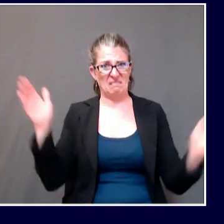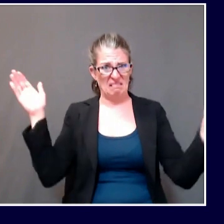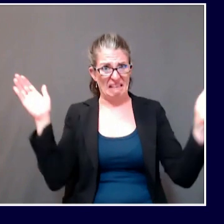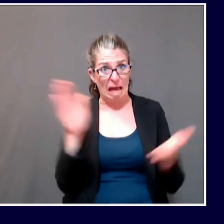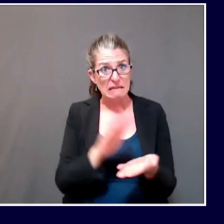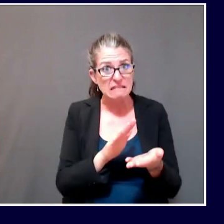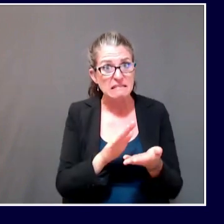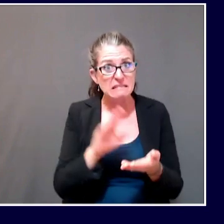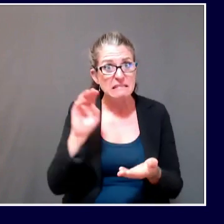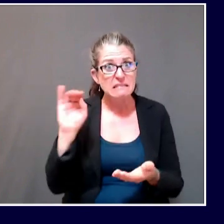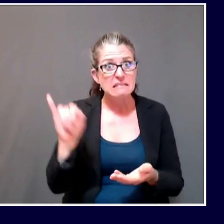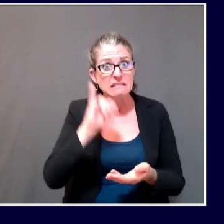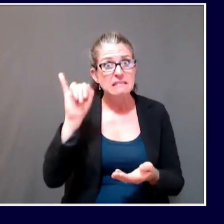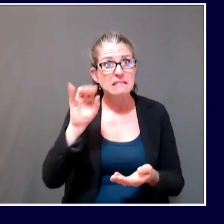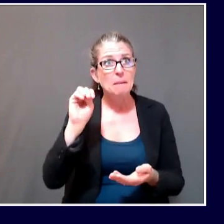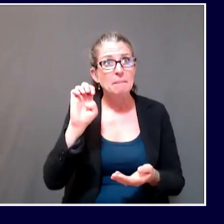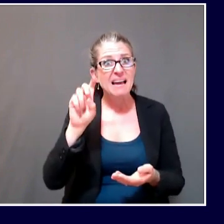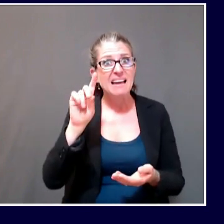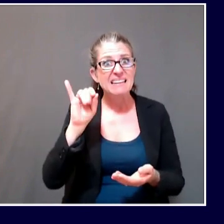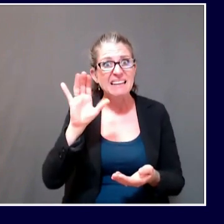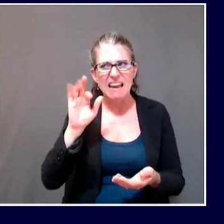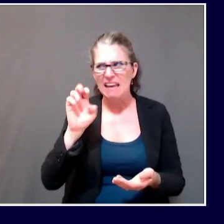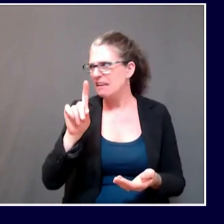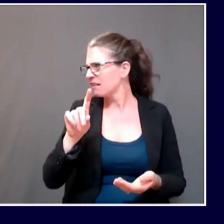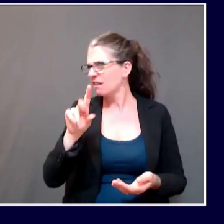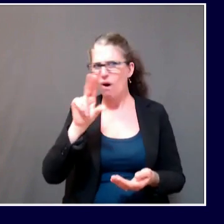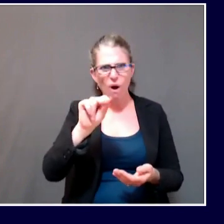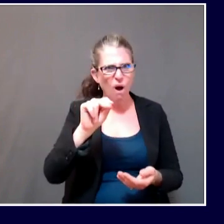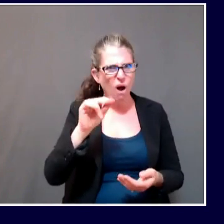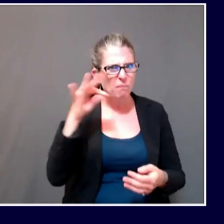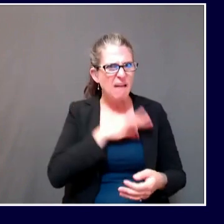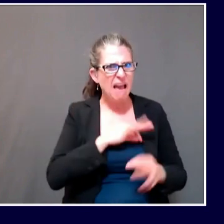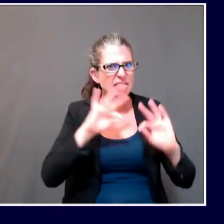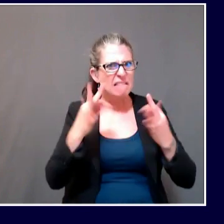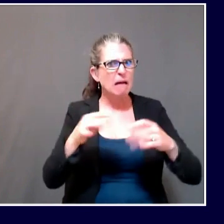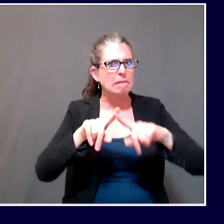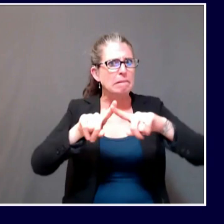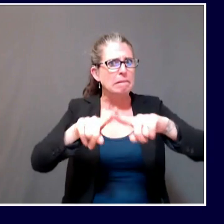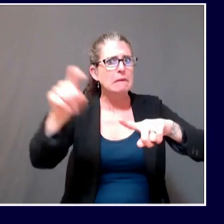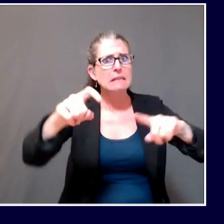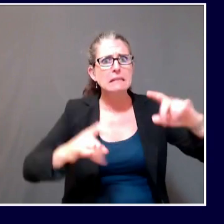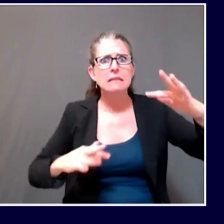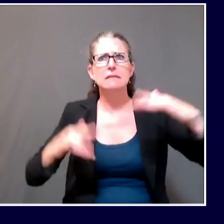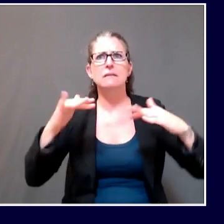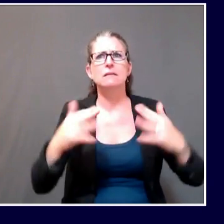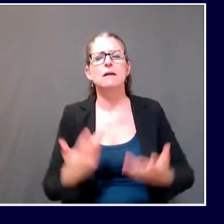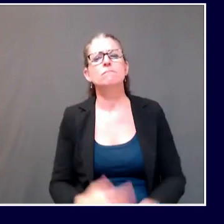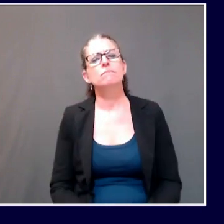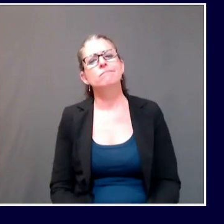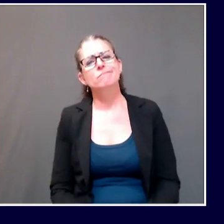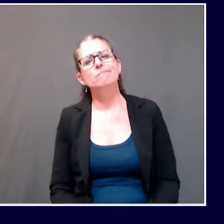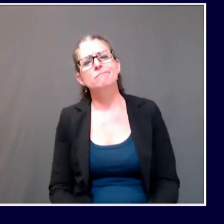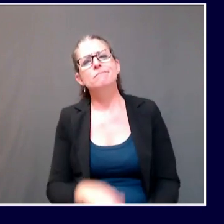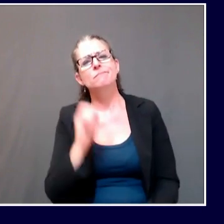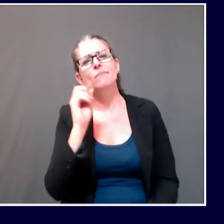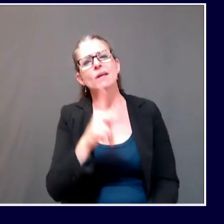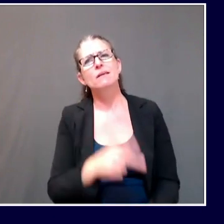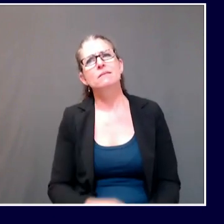Great. Thank you. And my second question is, there have been some tax fairness proposals to address the